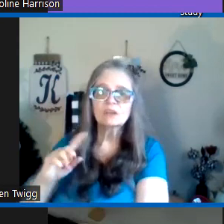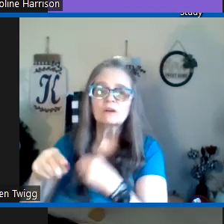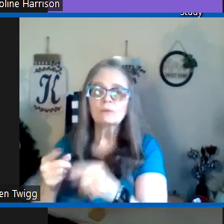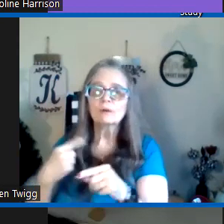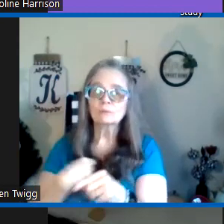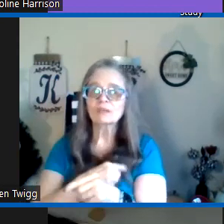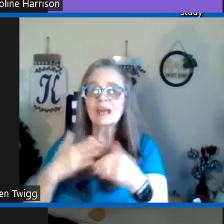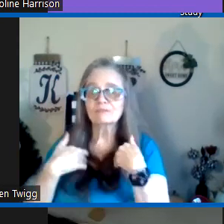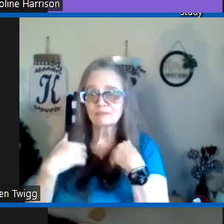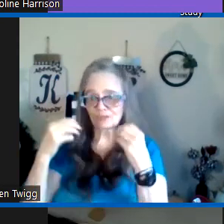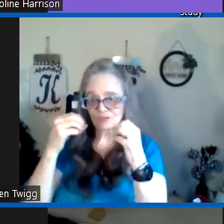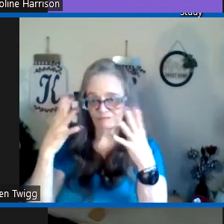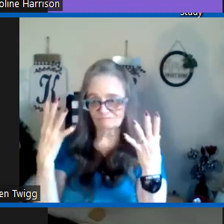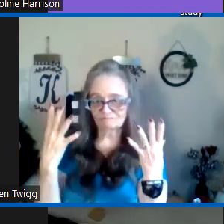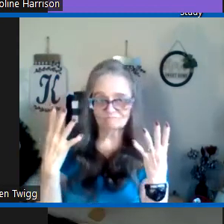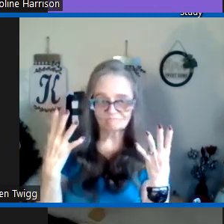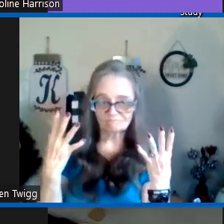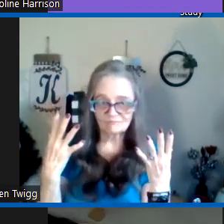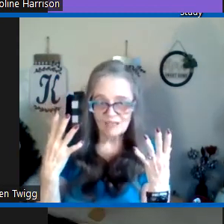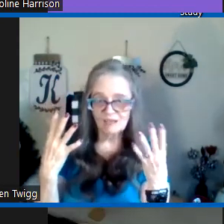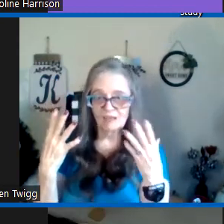so when we have a vision